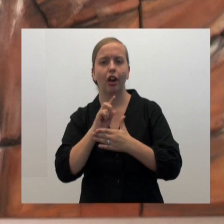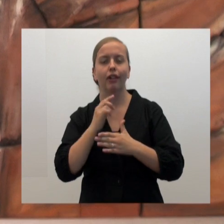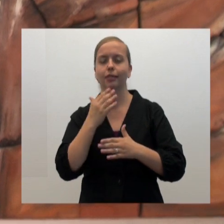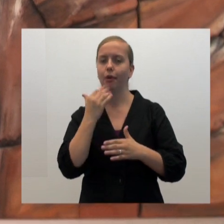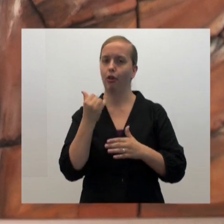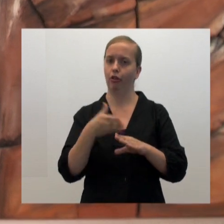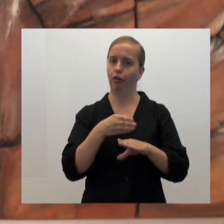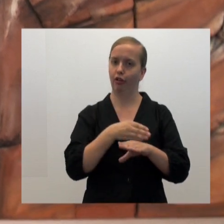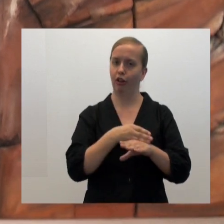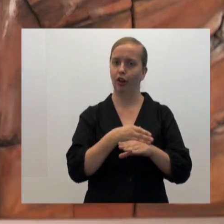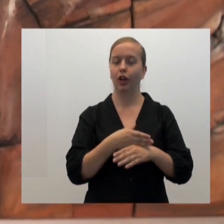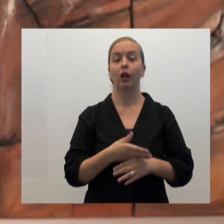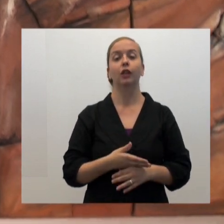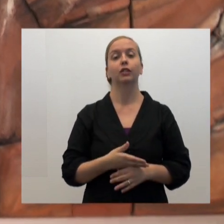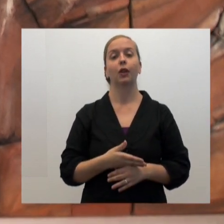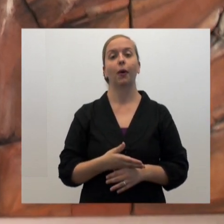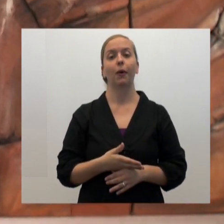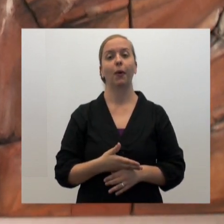take it from a dictionary.